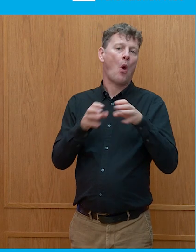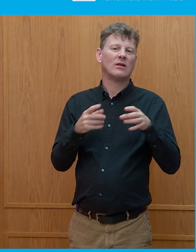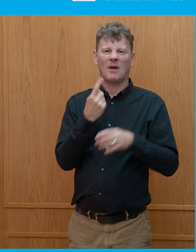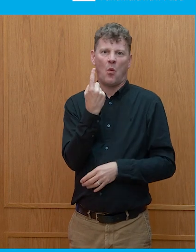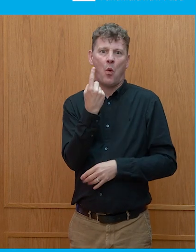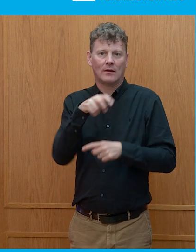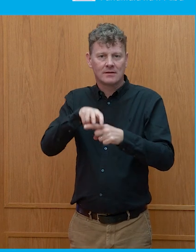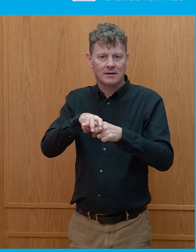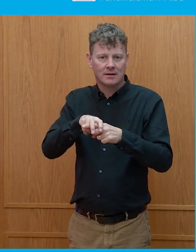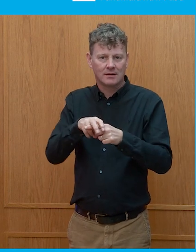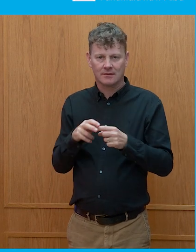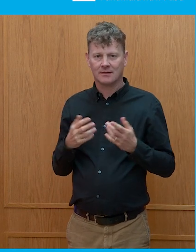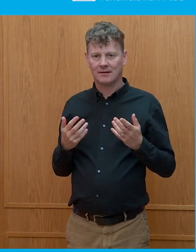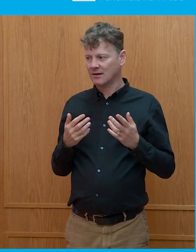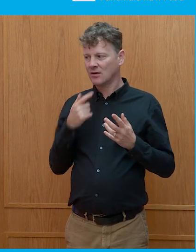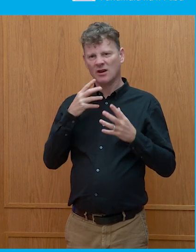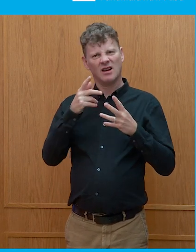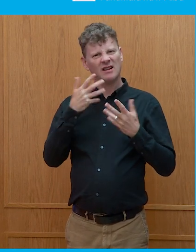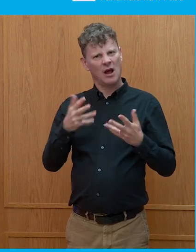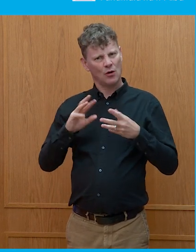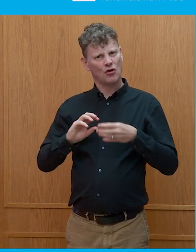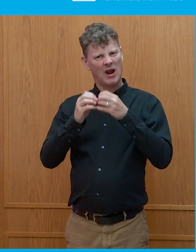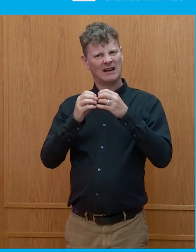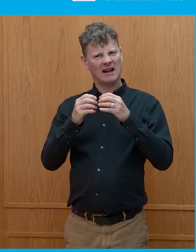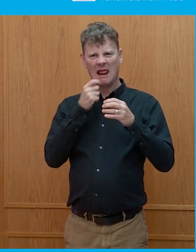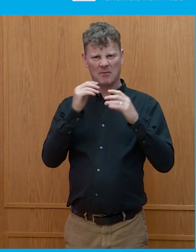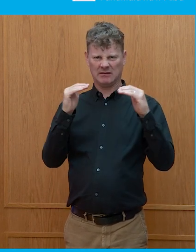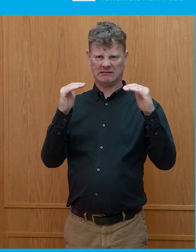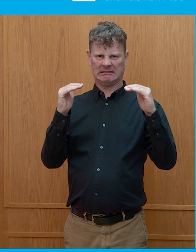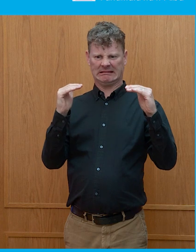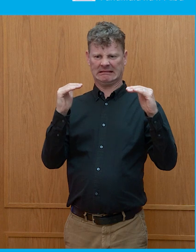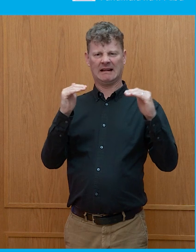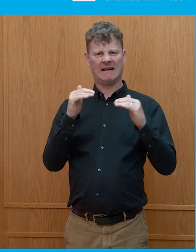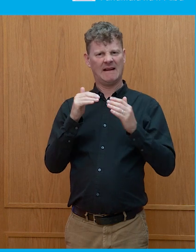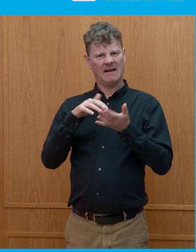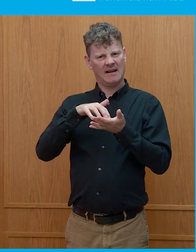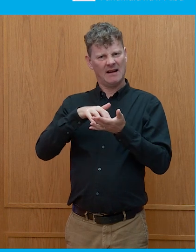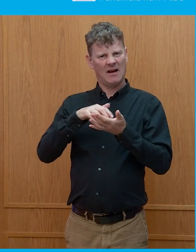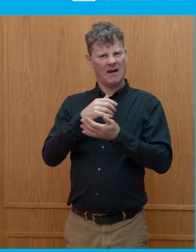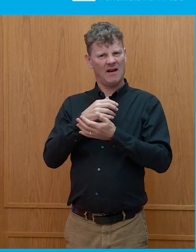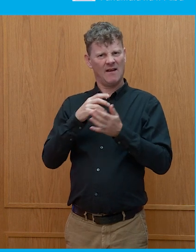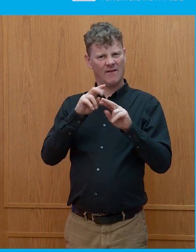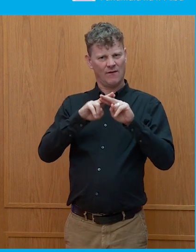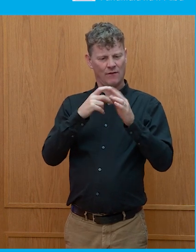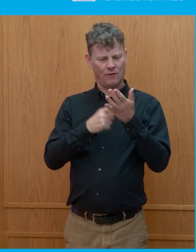So it's kind of created this rather probably quite fragile outcome,